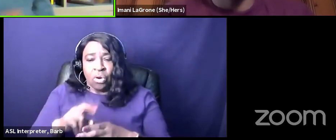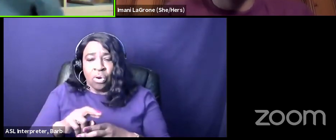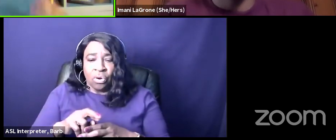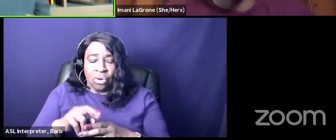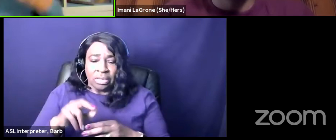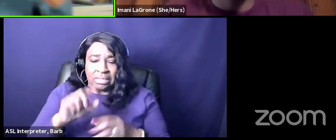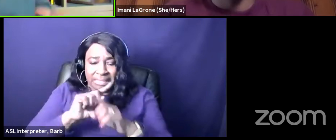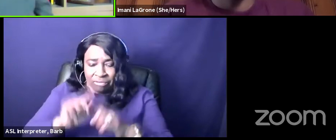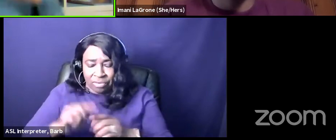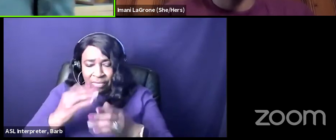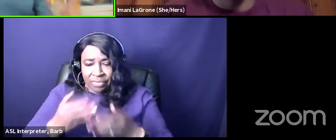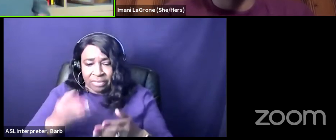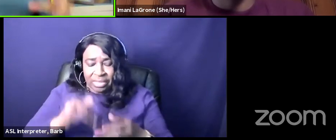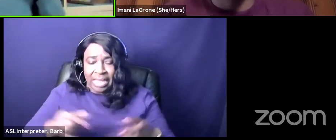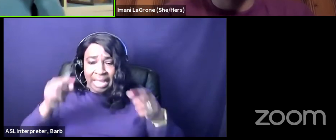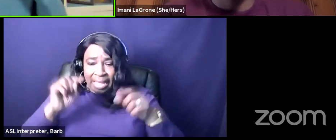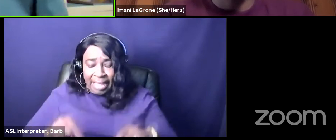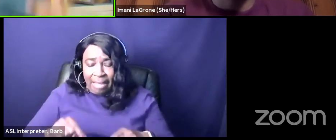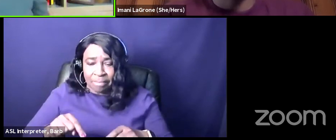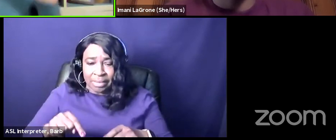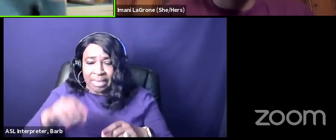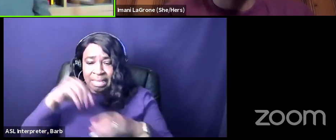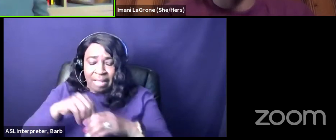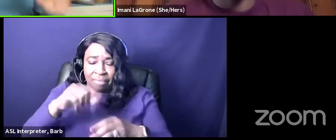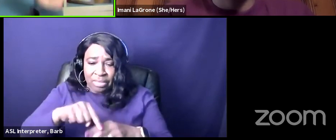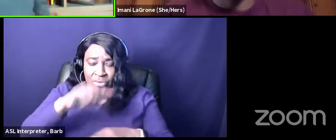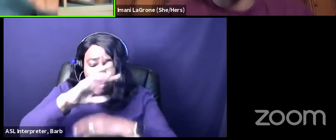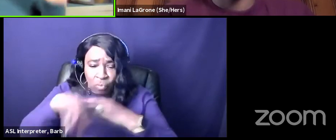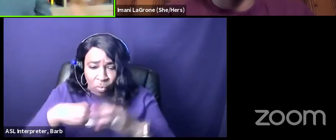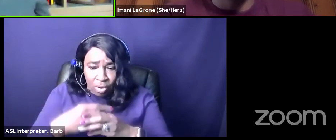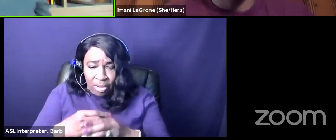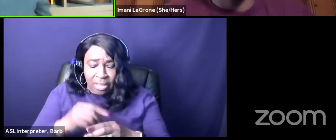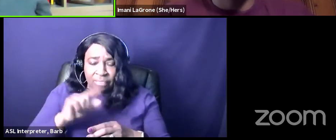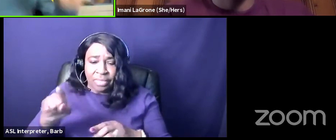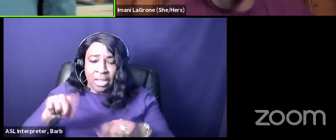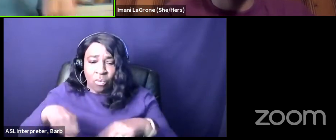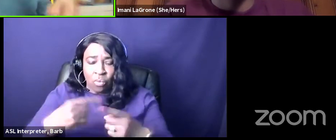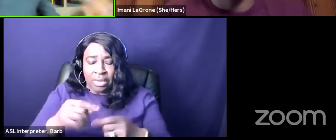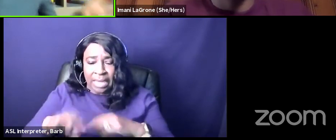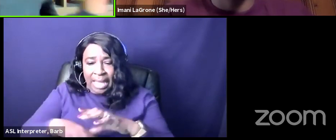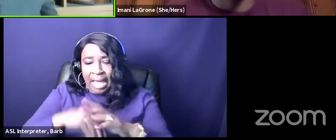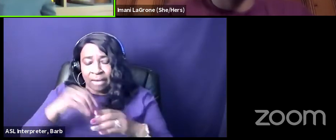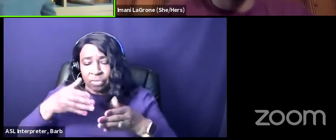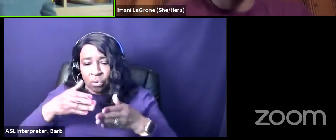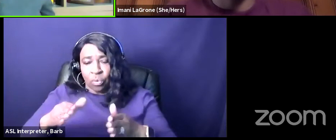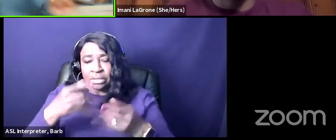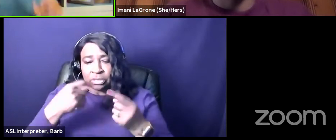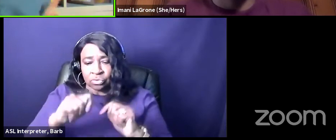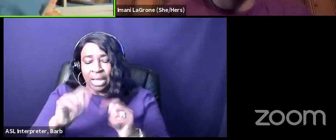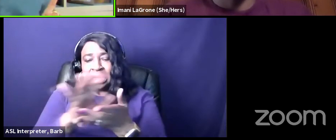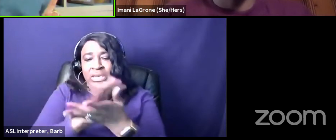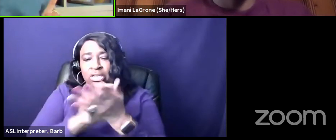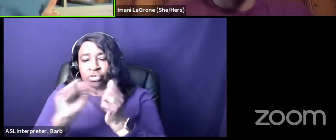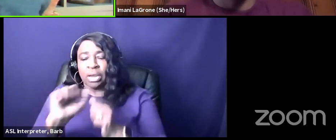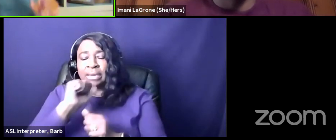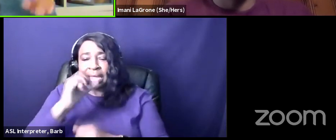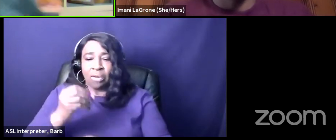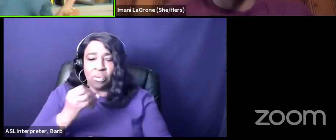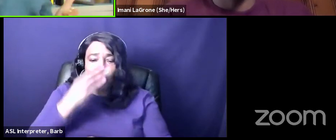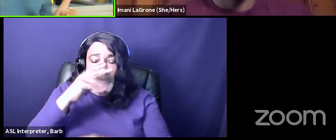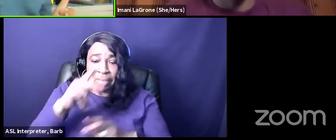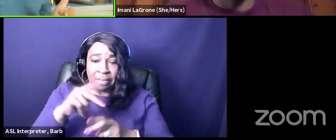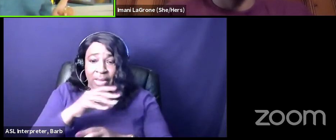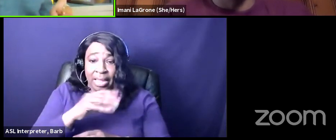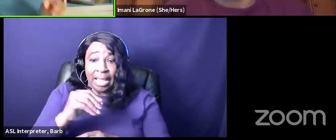of tears if you don't know the ways that we have systemically gone out of our way to try and destroy non-white peoples and low-key